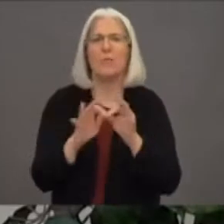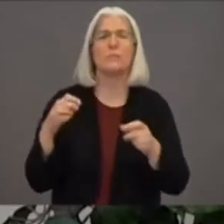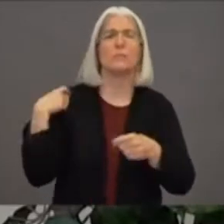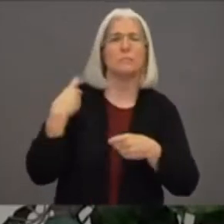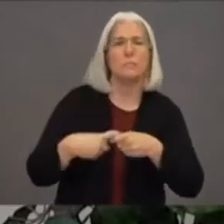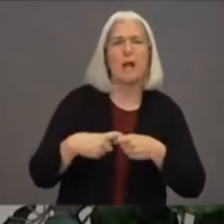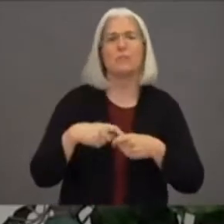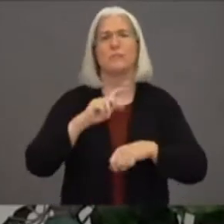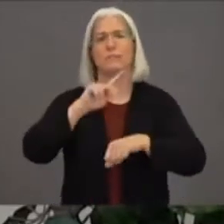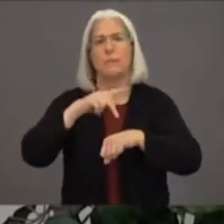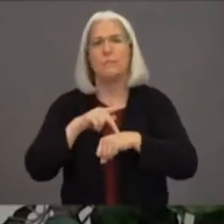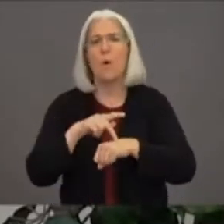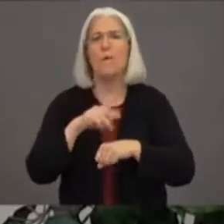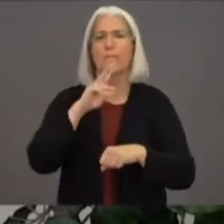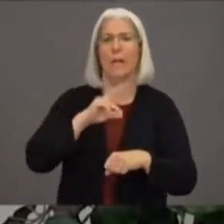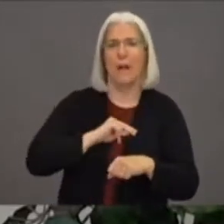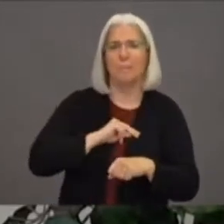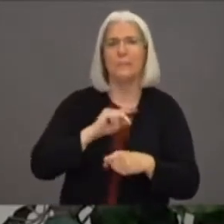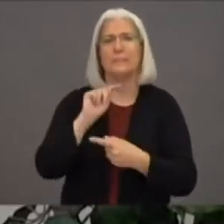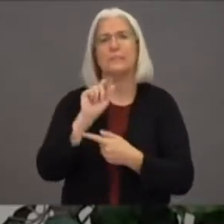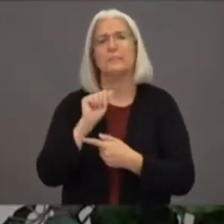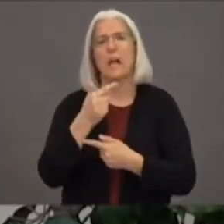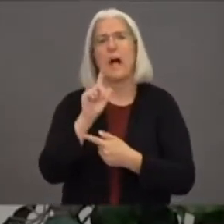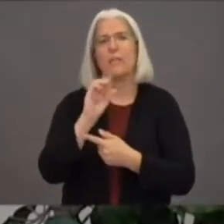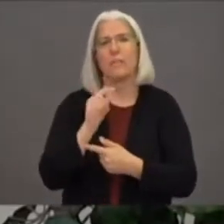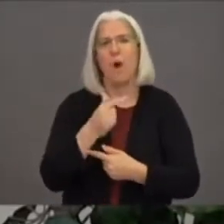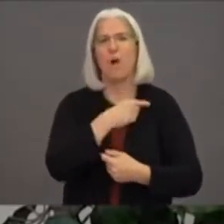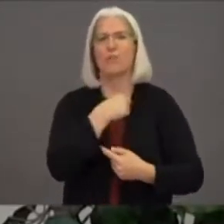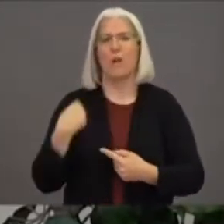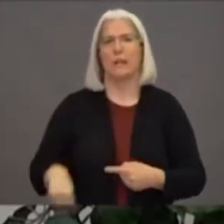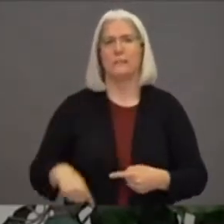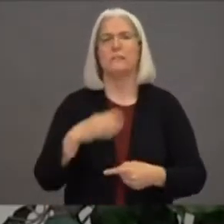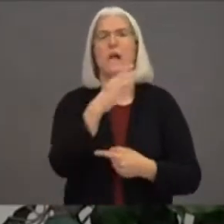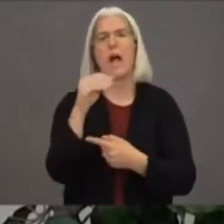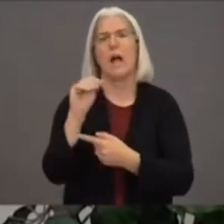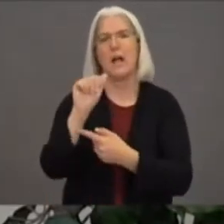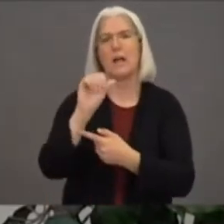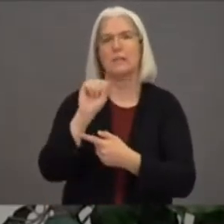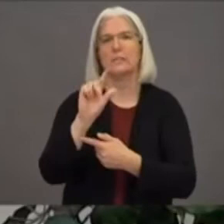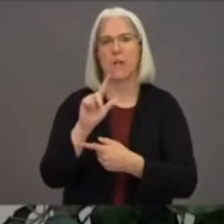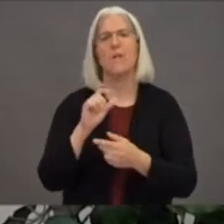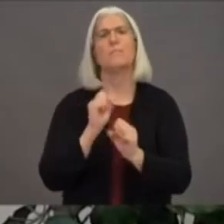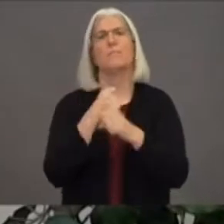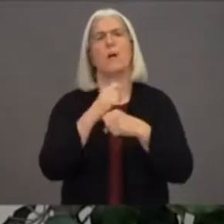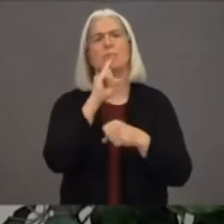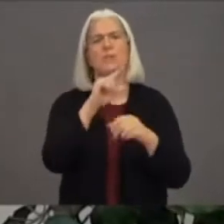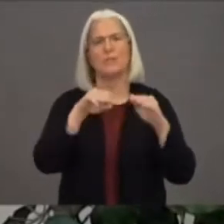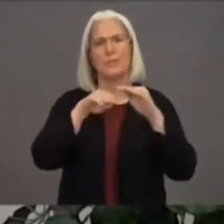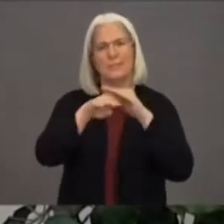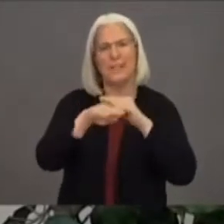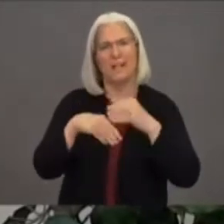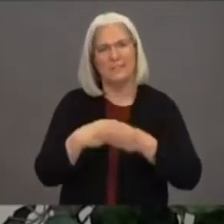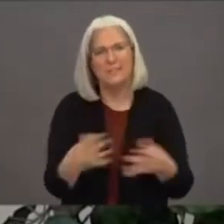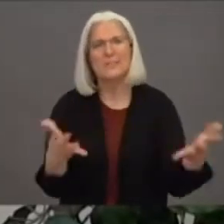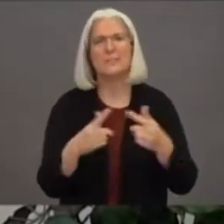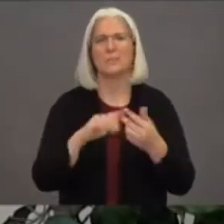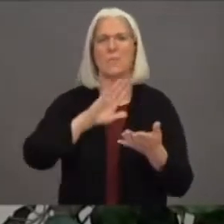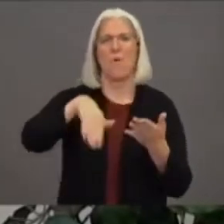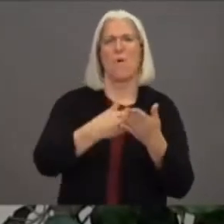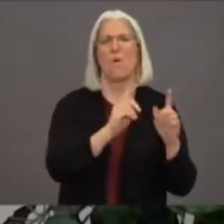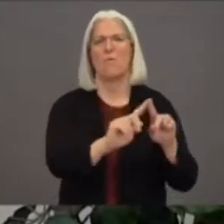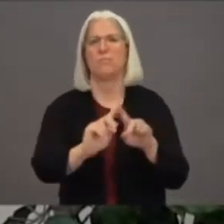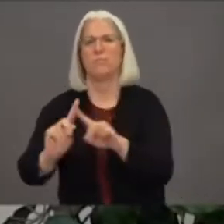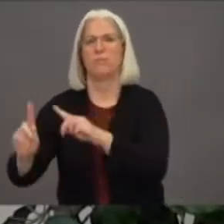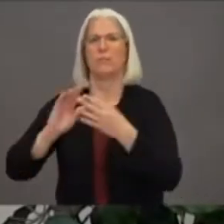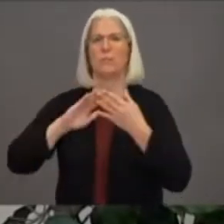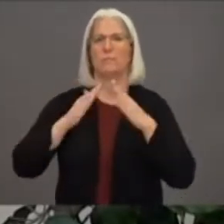members can access our information and get the latest updates. Our website has been translated in multiple languages as mentioned and